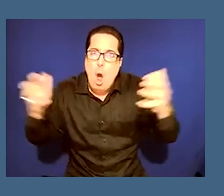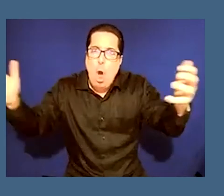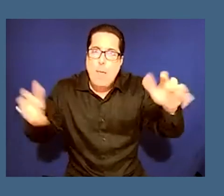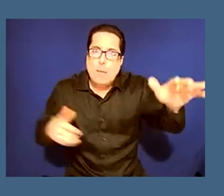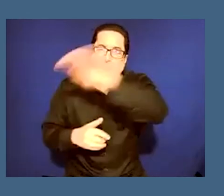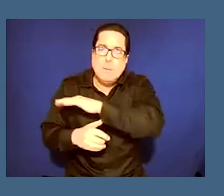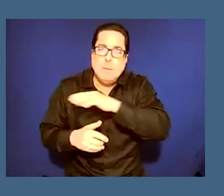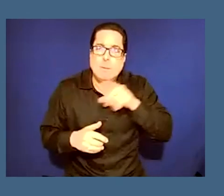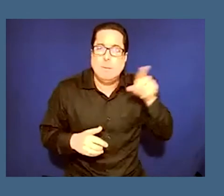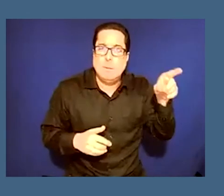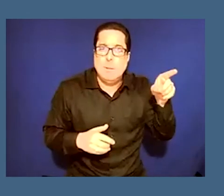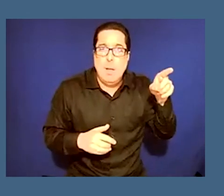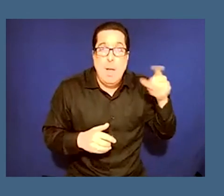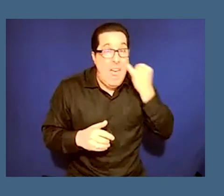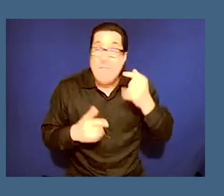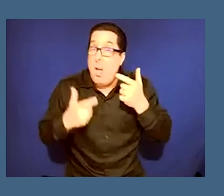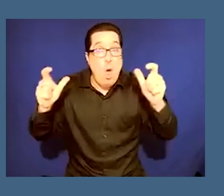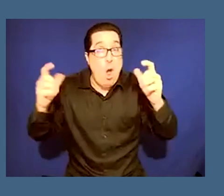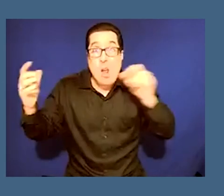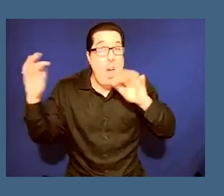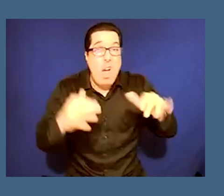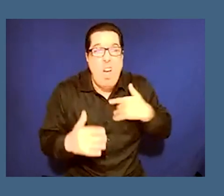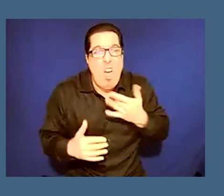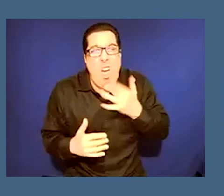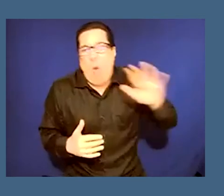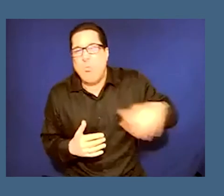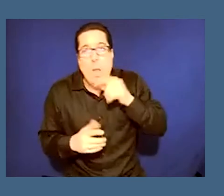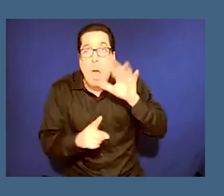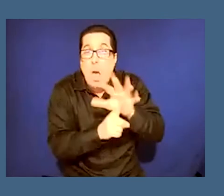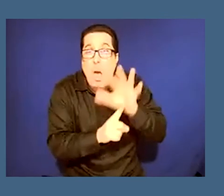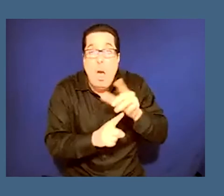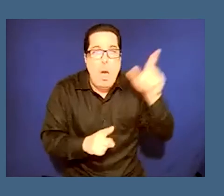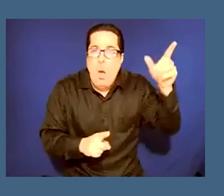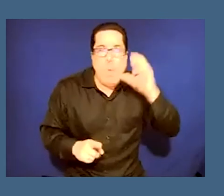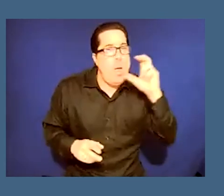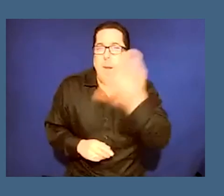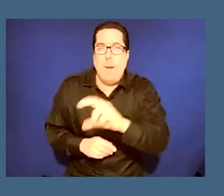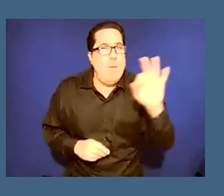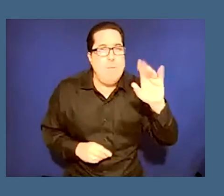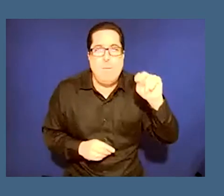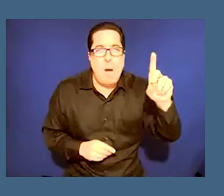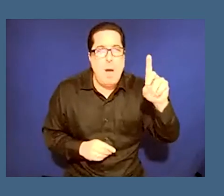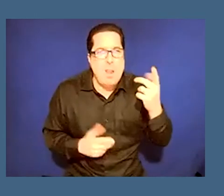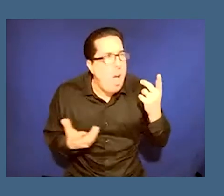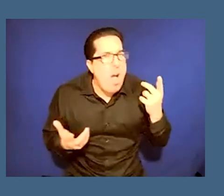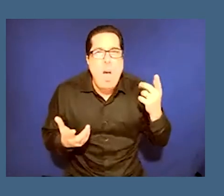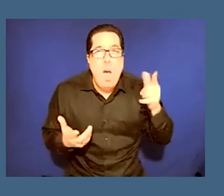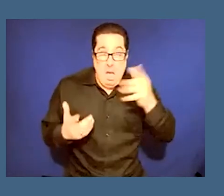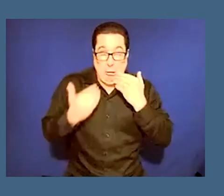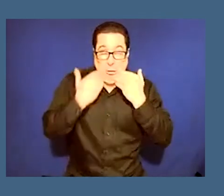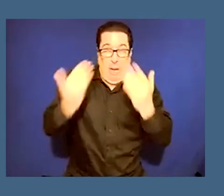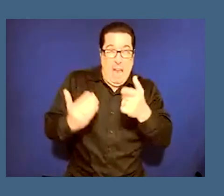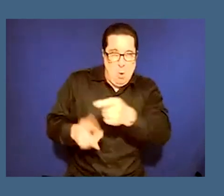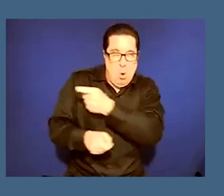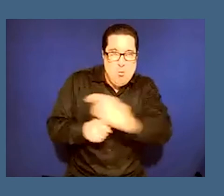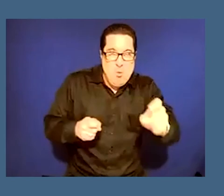you go you don't because you are going to bring in the shame of you you are the one who's going to ruin